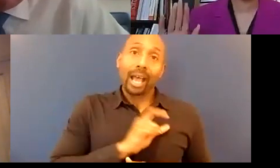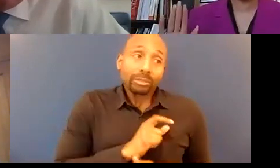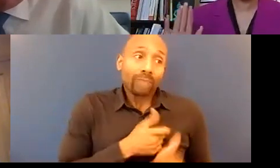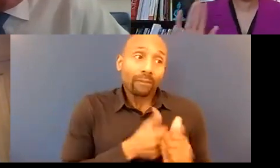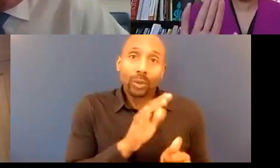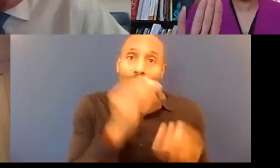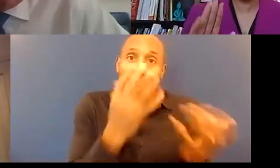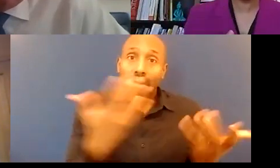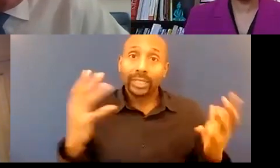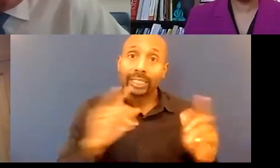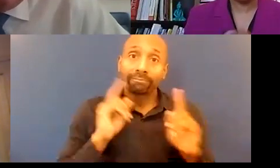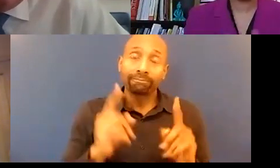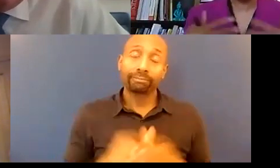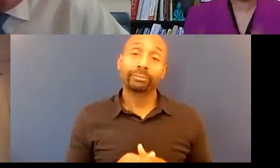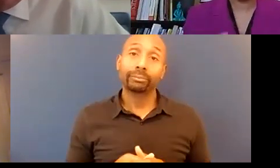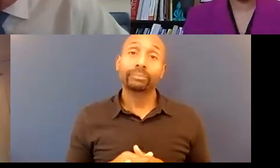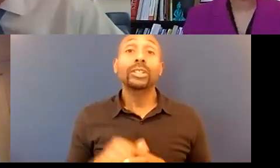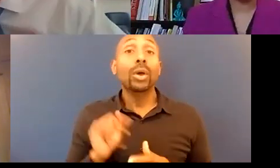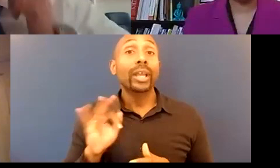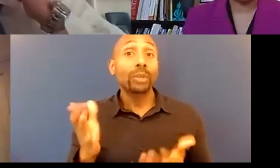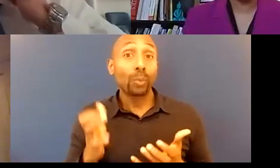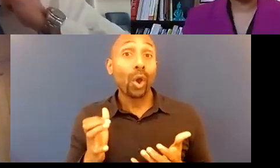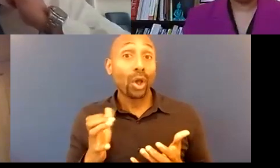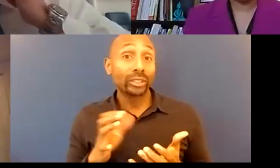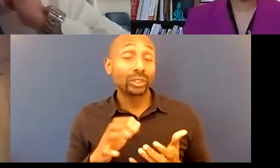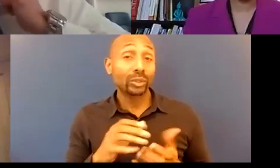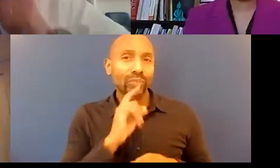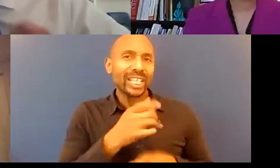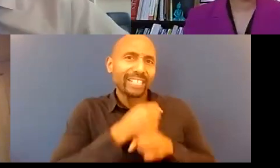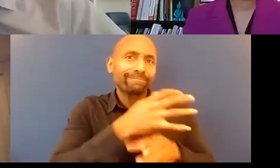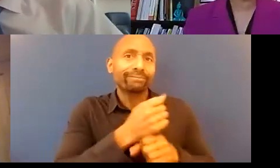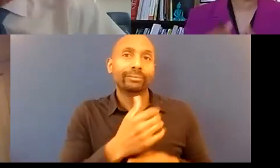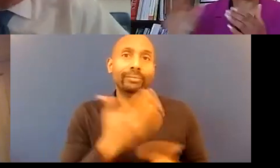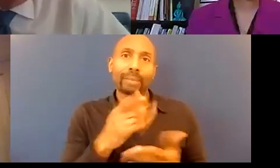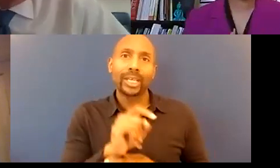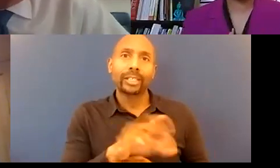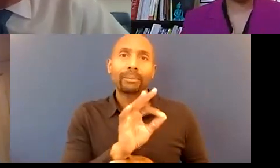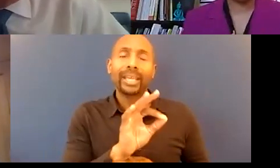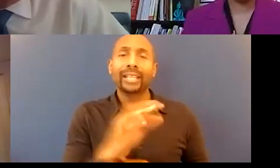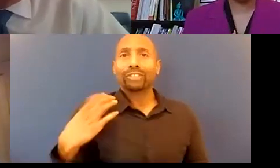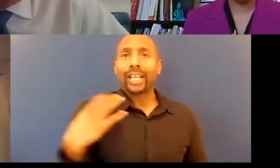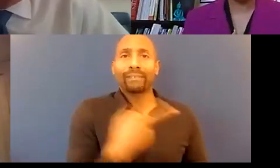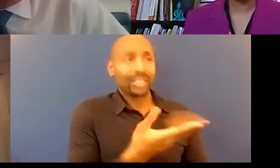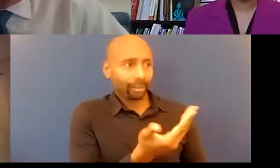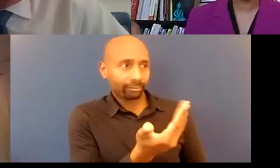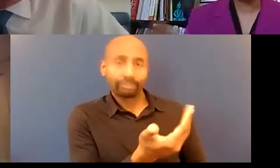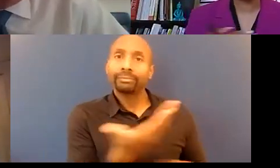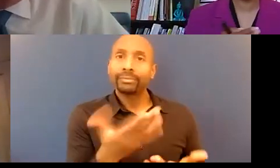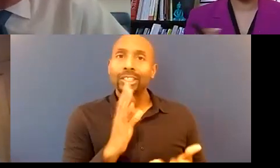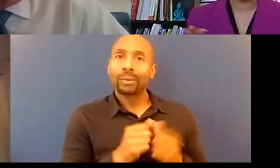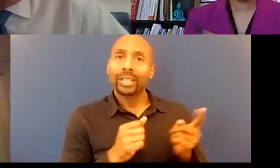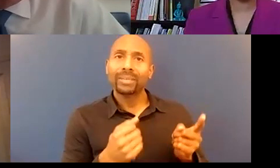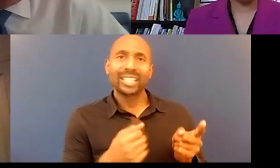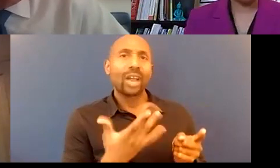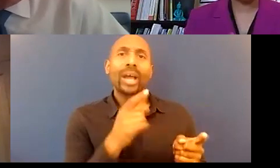former chief push that chief up front and have them answer to that answer why you've decided that this was the way you wanted to approach it and this is